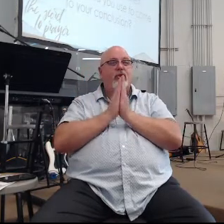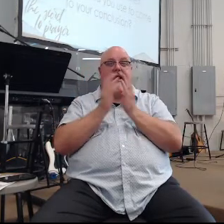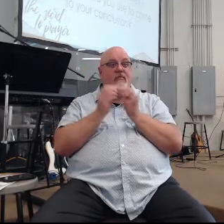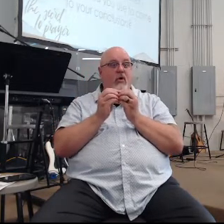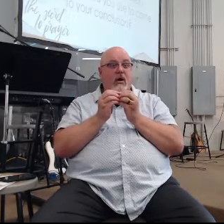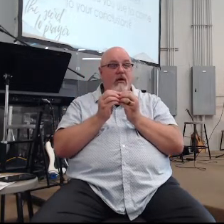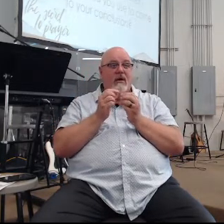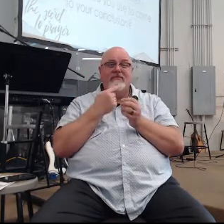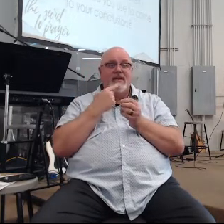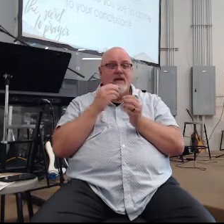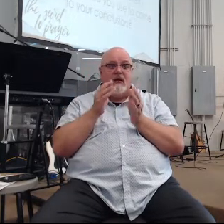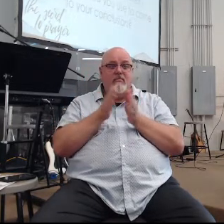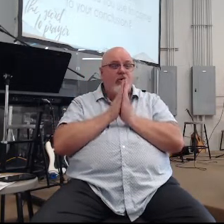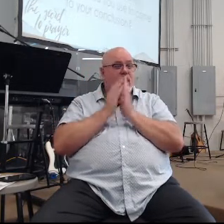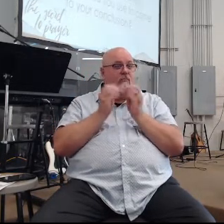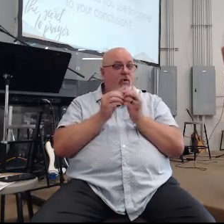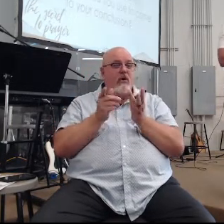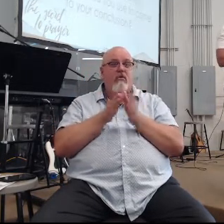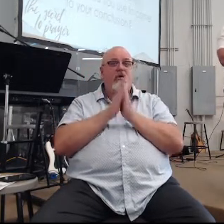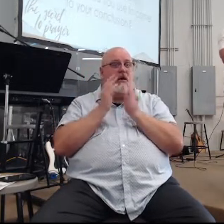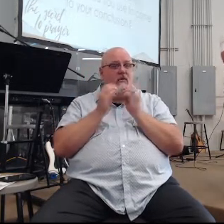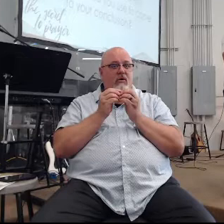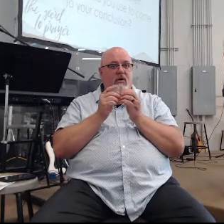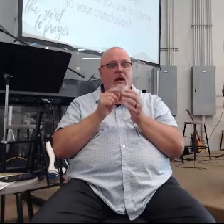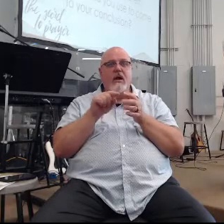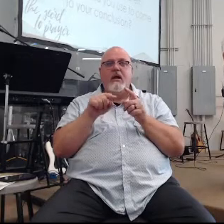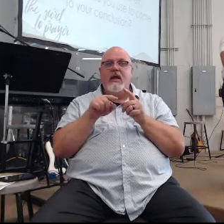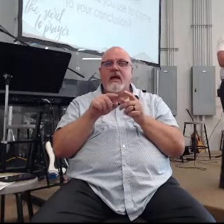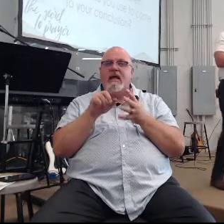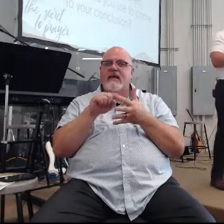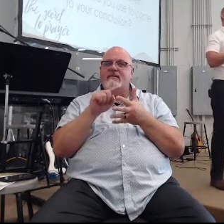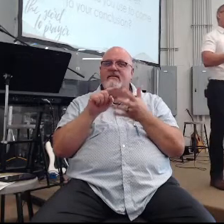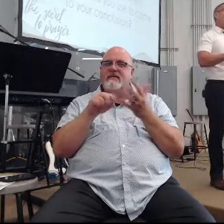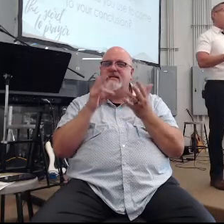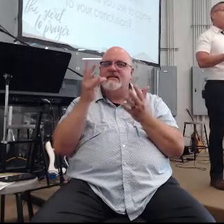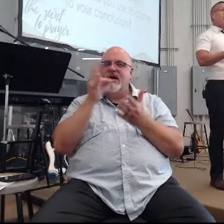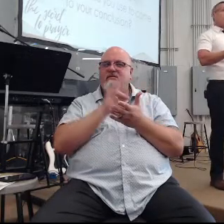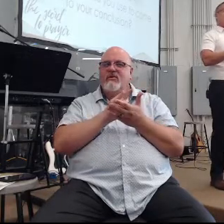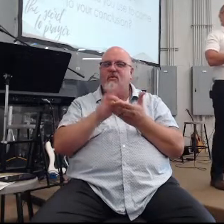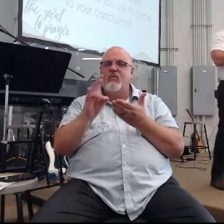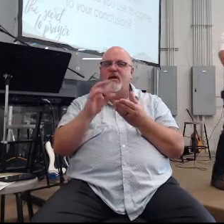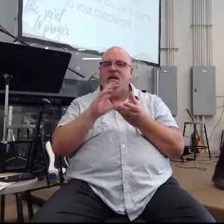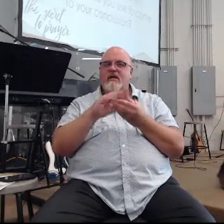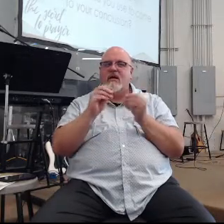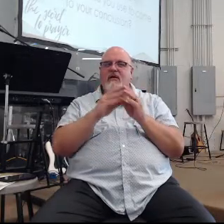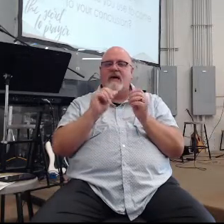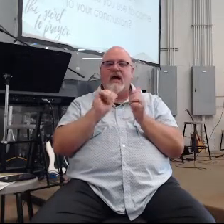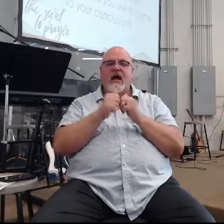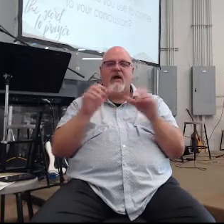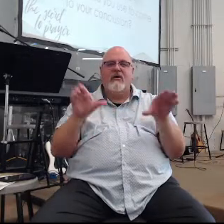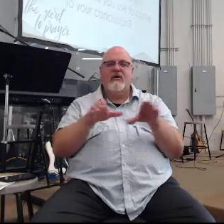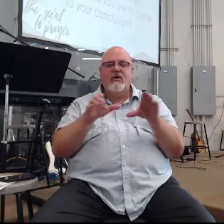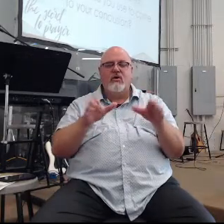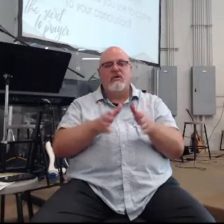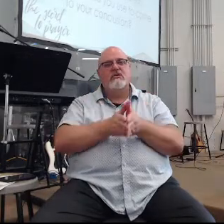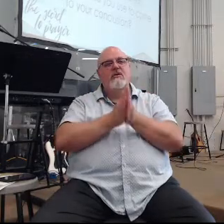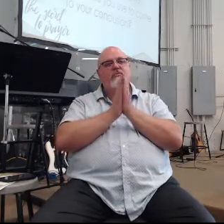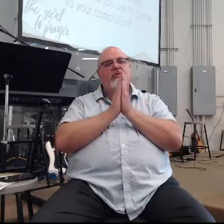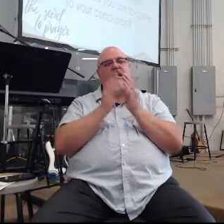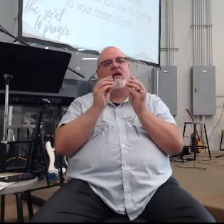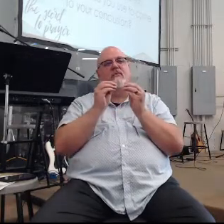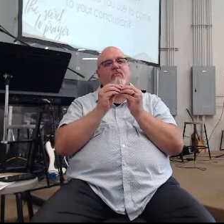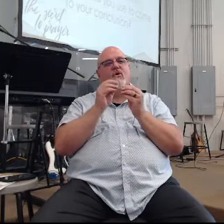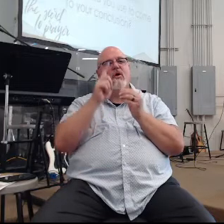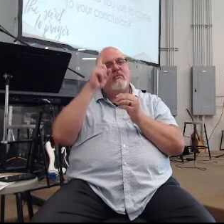right this is a series over the next month couple of months that will hopefully just encourage us to pray more because